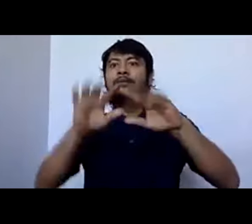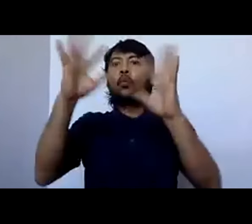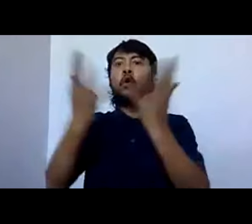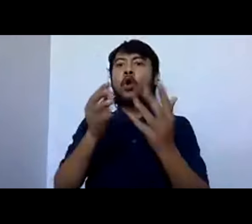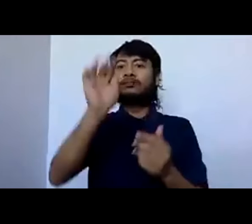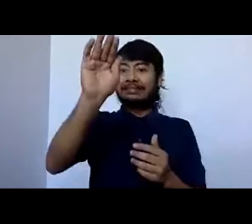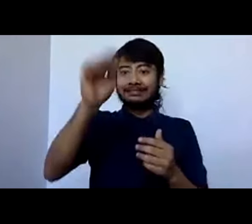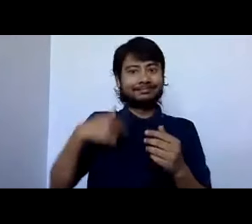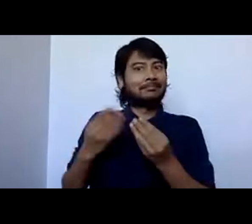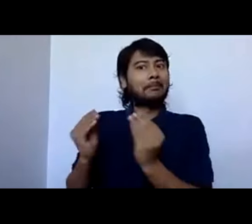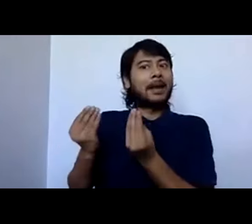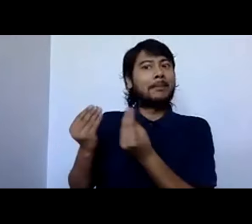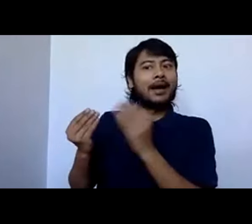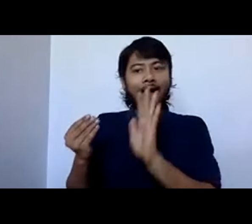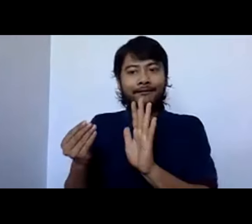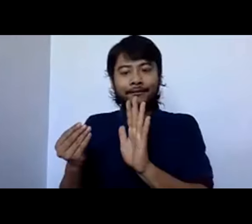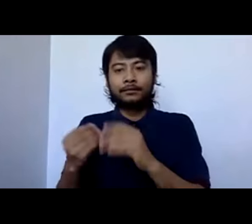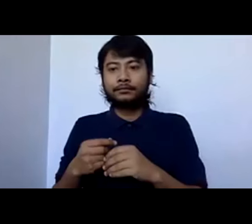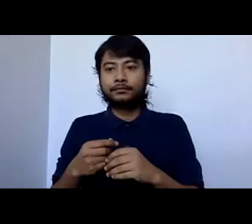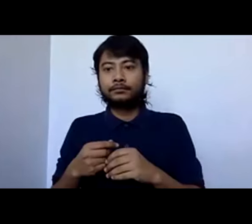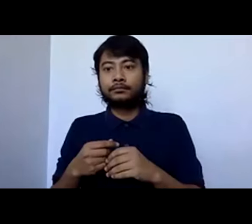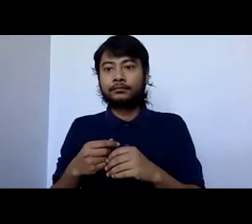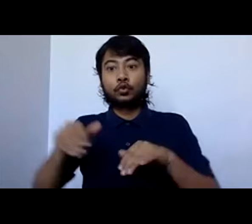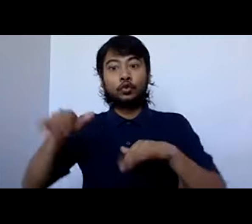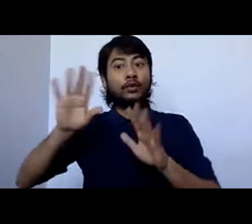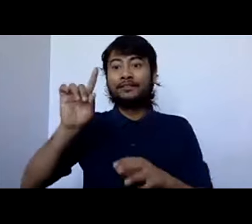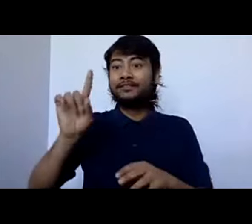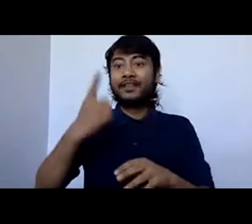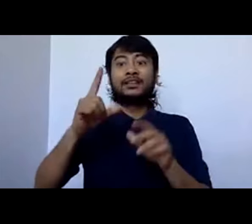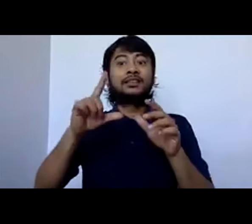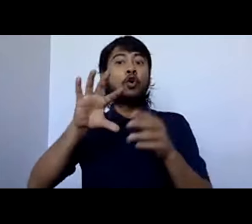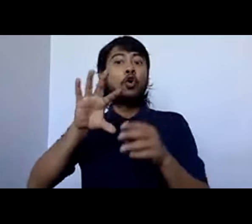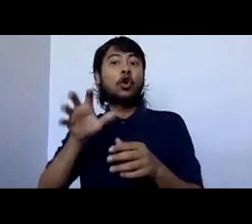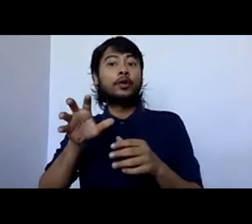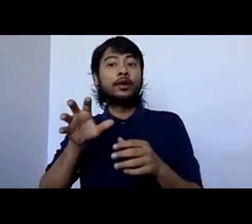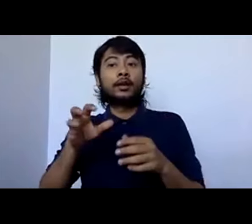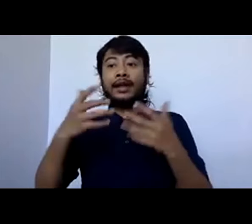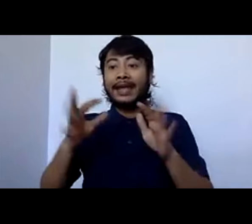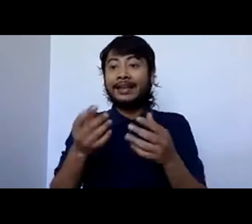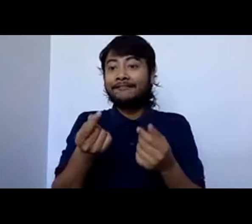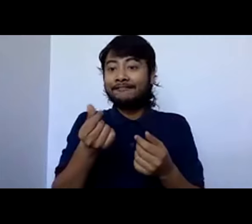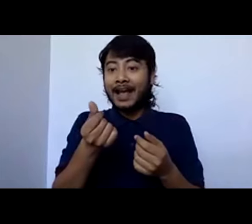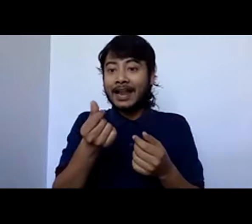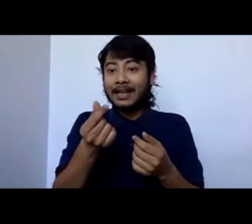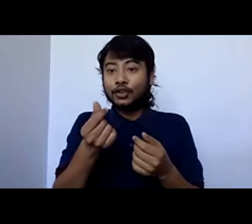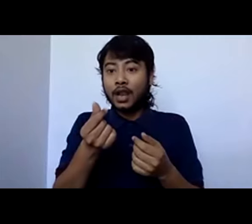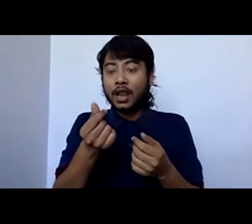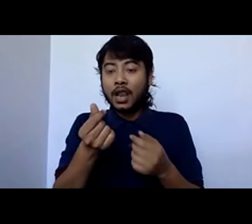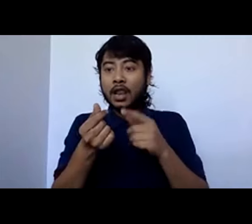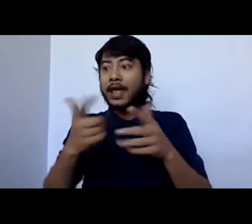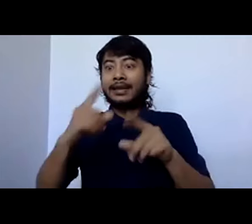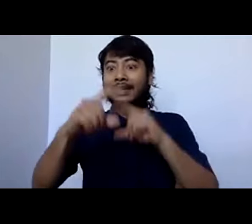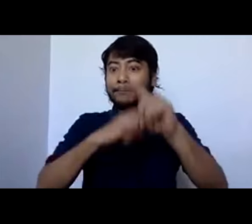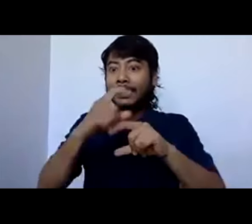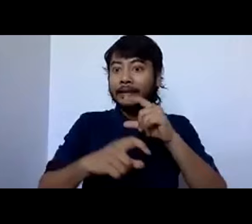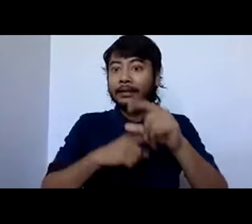we are the first country in the world to pass a law that would ensure that all financial organizations disclose and ultimately act on climate-related risks and